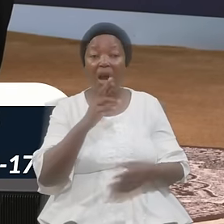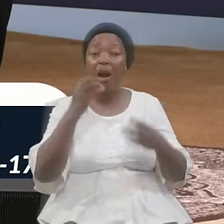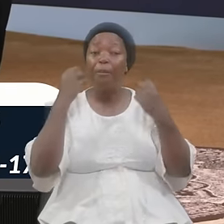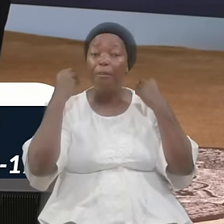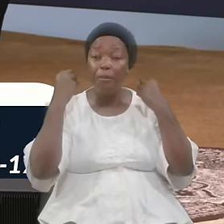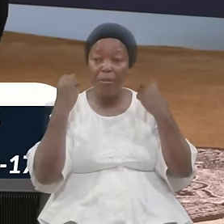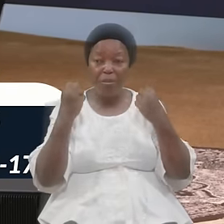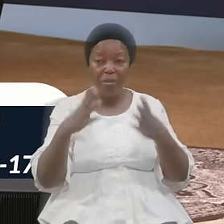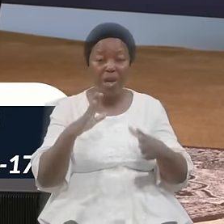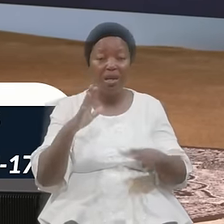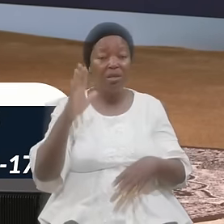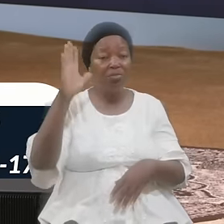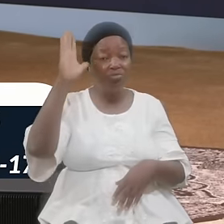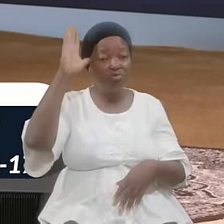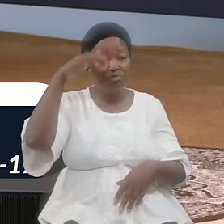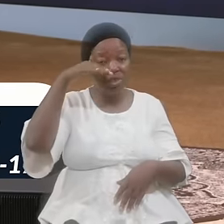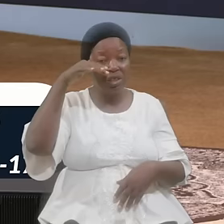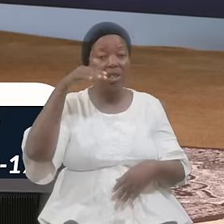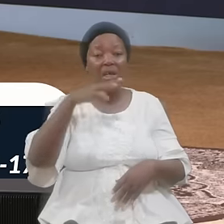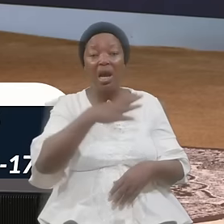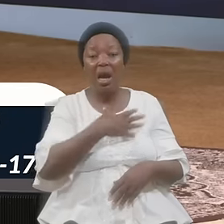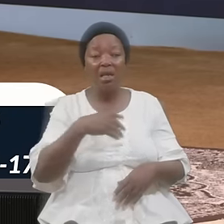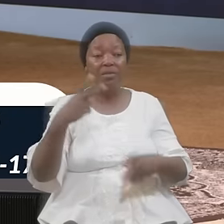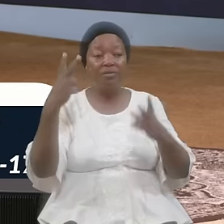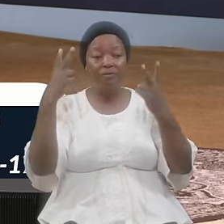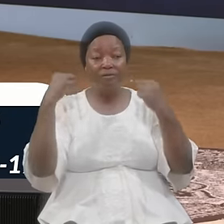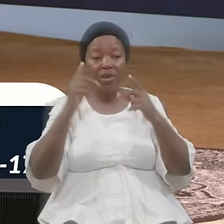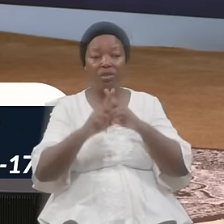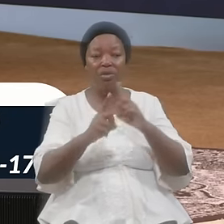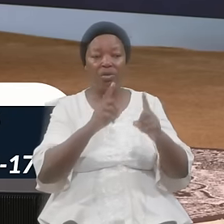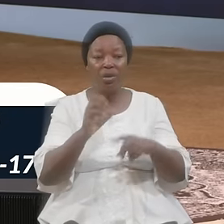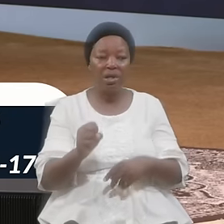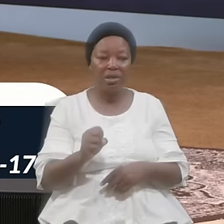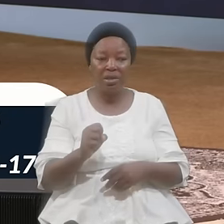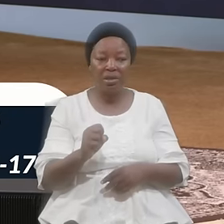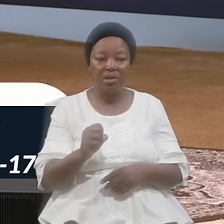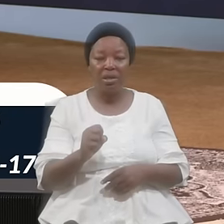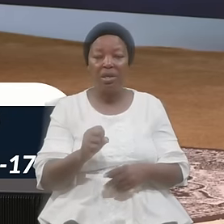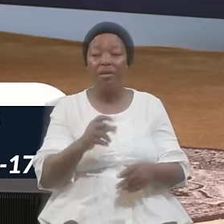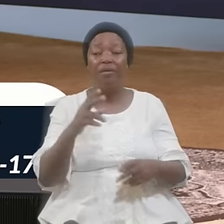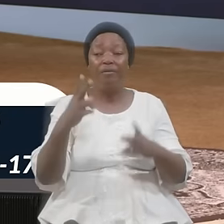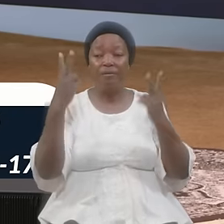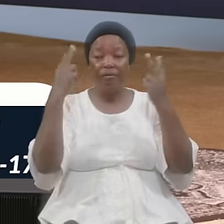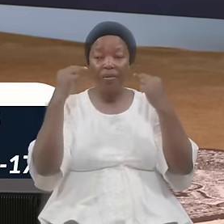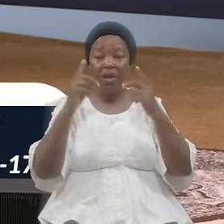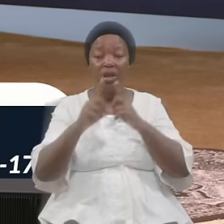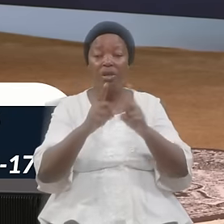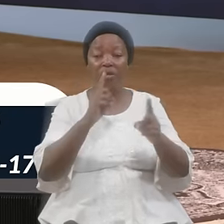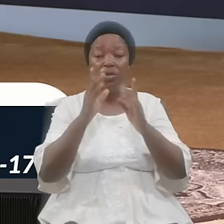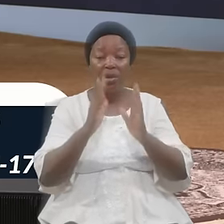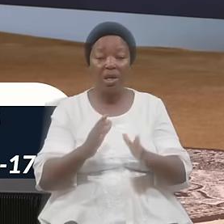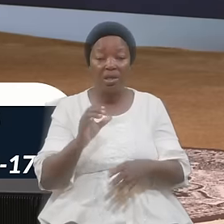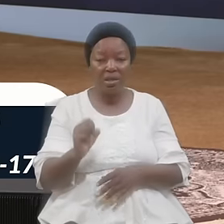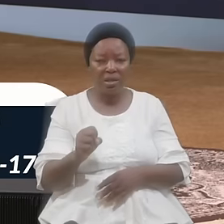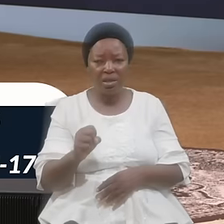Many Unruly And Vain Talkers Vain Talkers